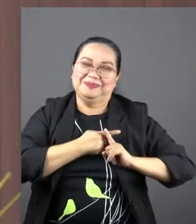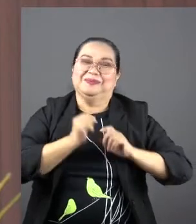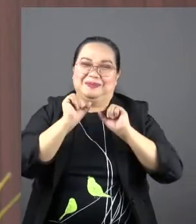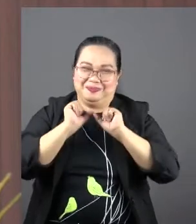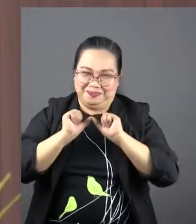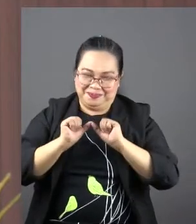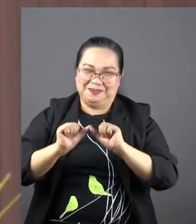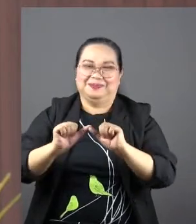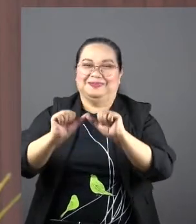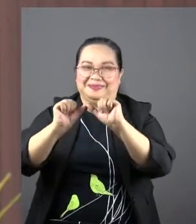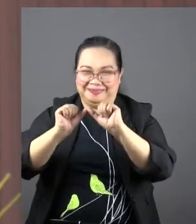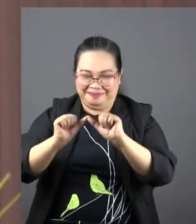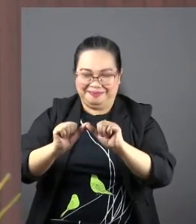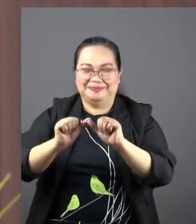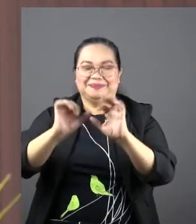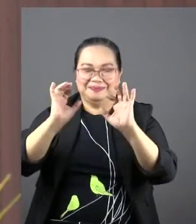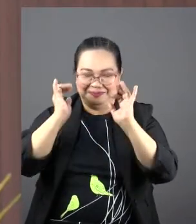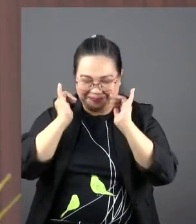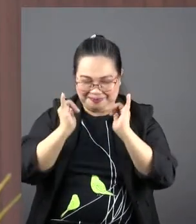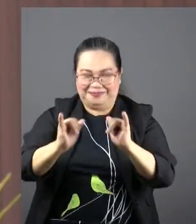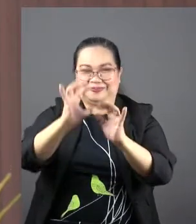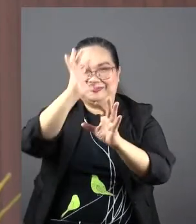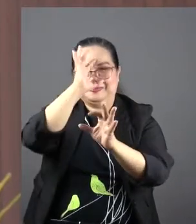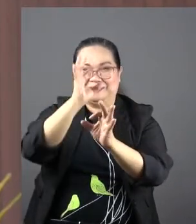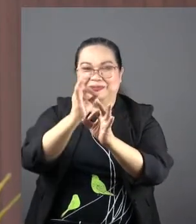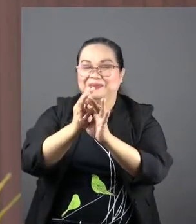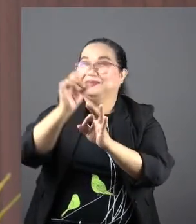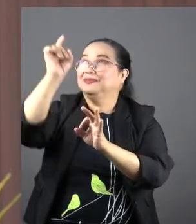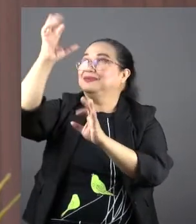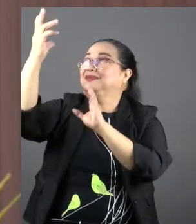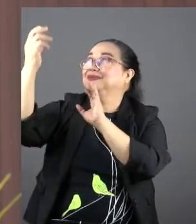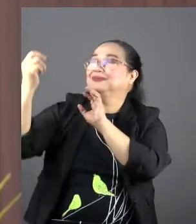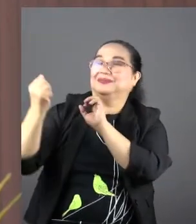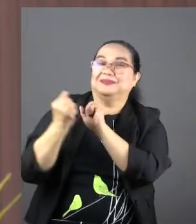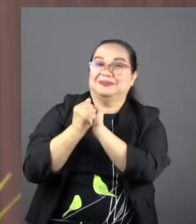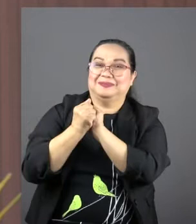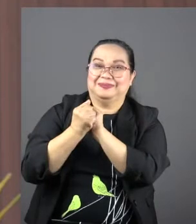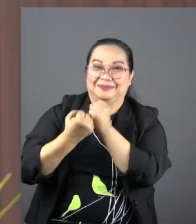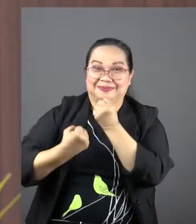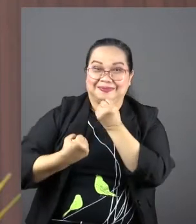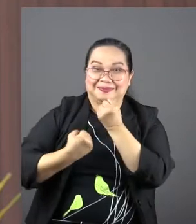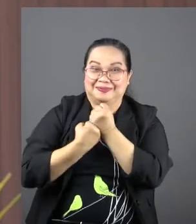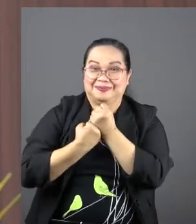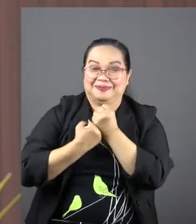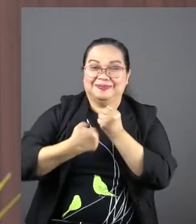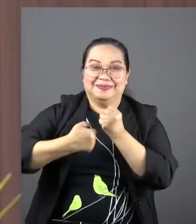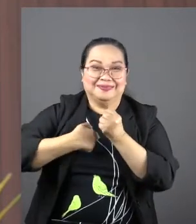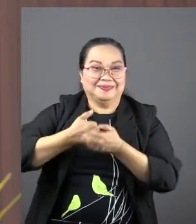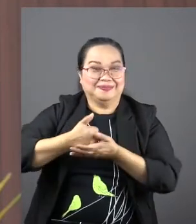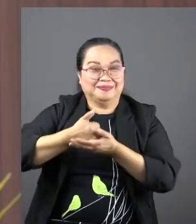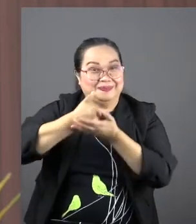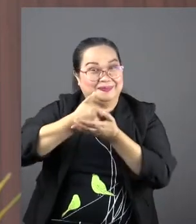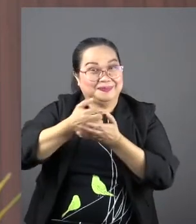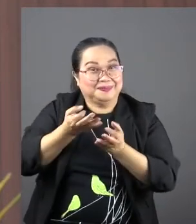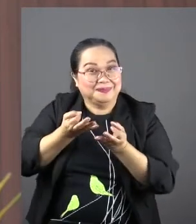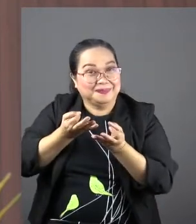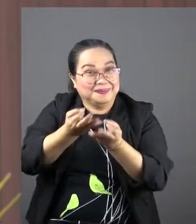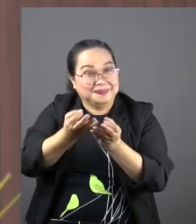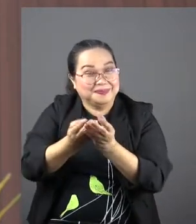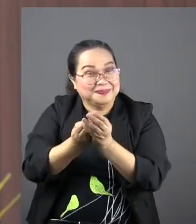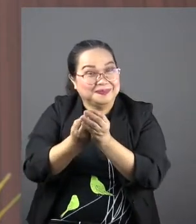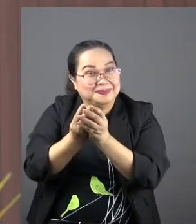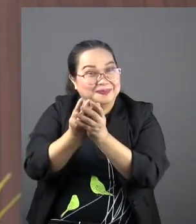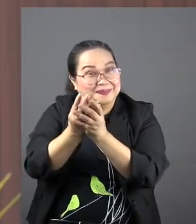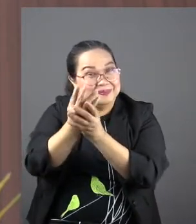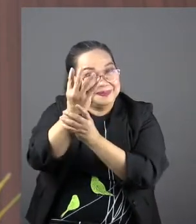with that same faith that God is on your side and he will help you raise that son or daughter even if you